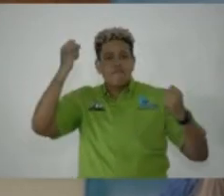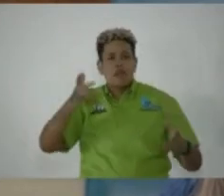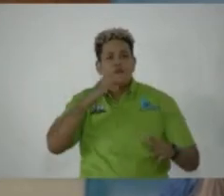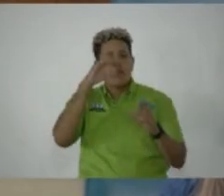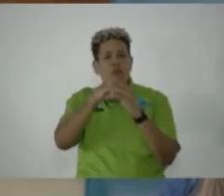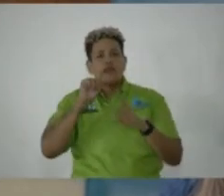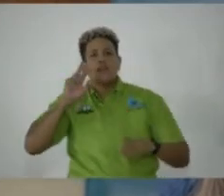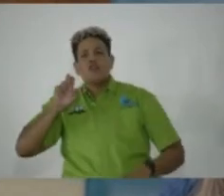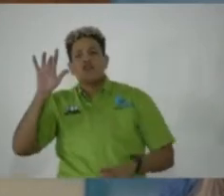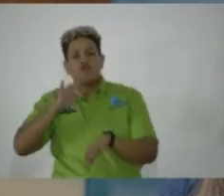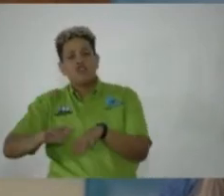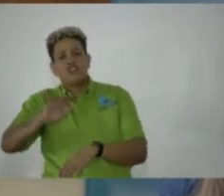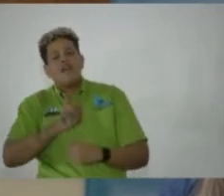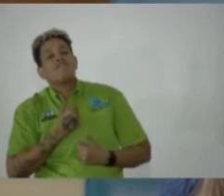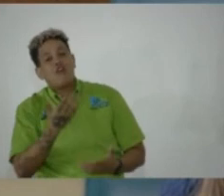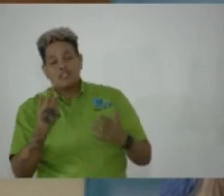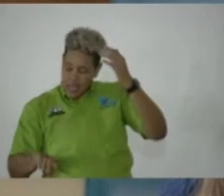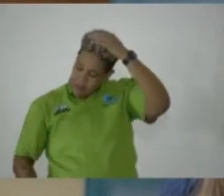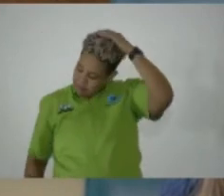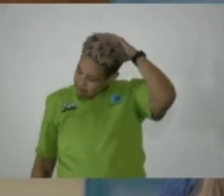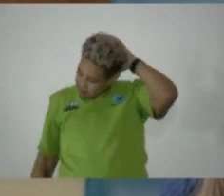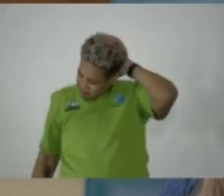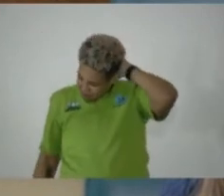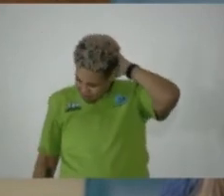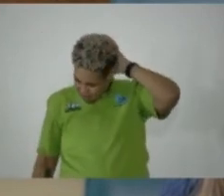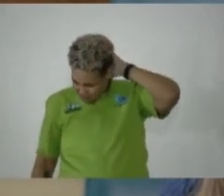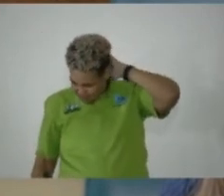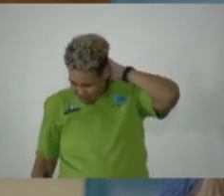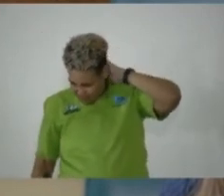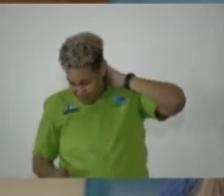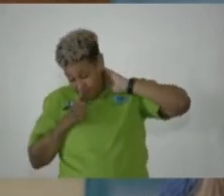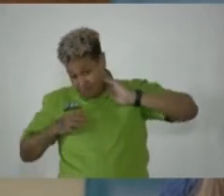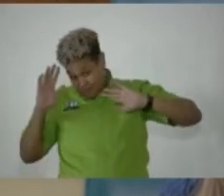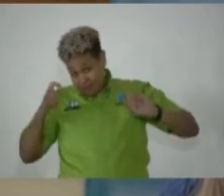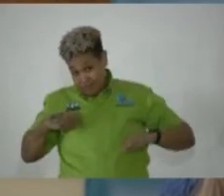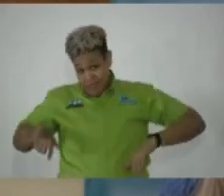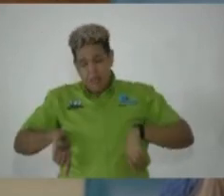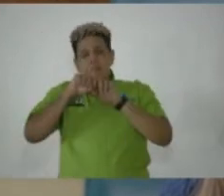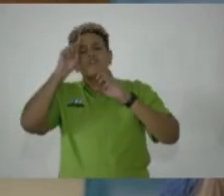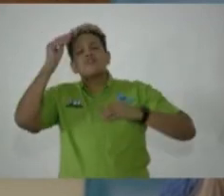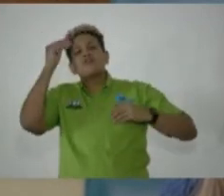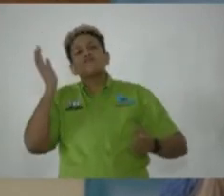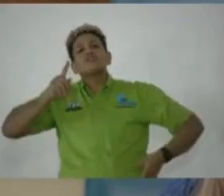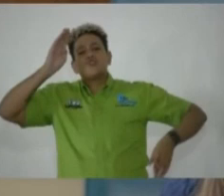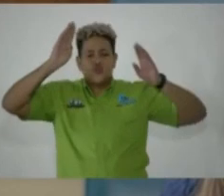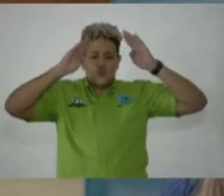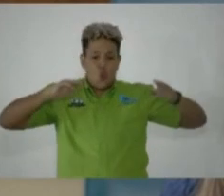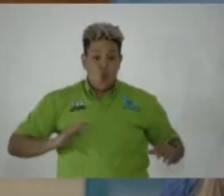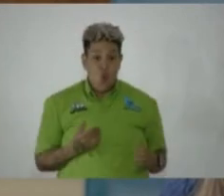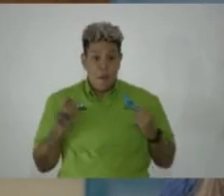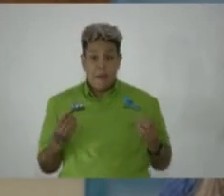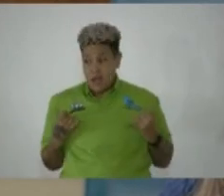within the reach of their voices. So, Madam Speaker, I also pause to salute our many modern day